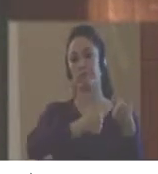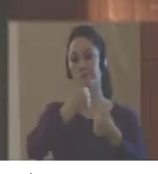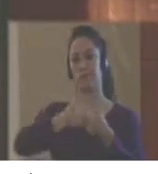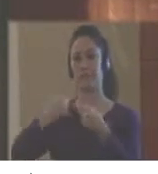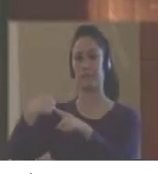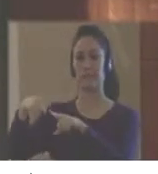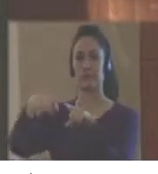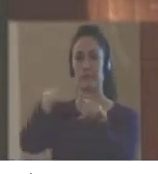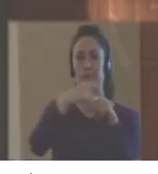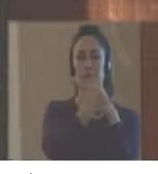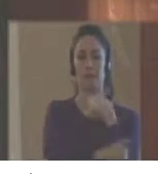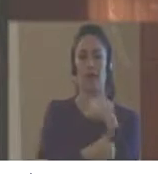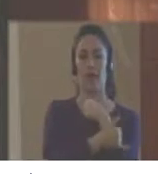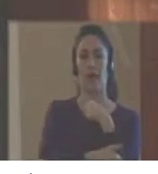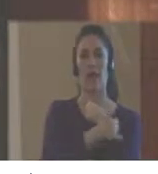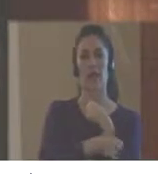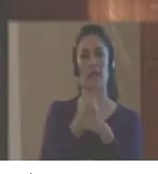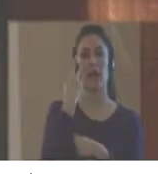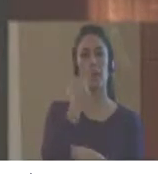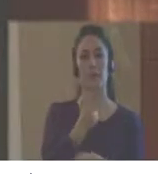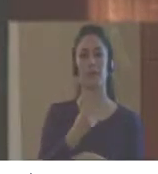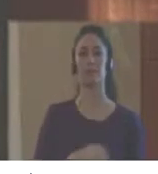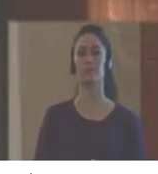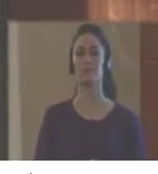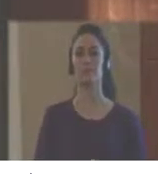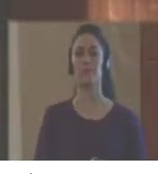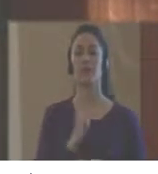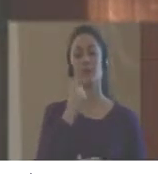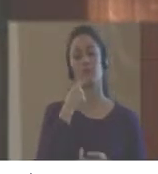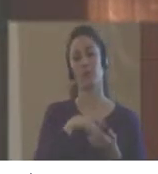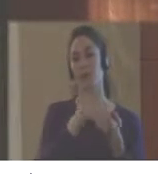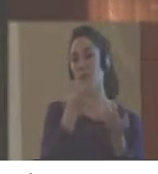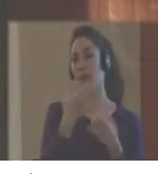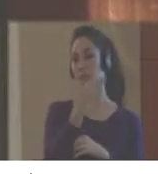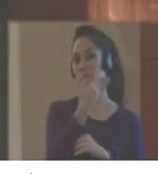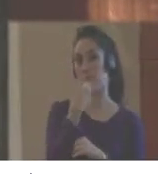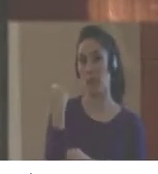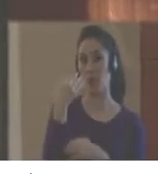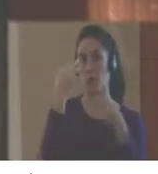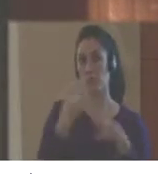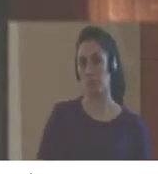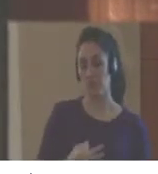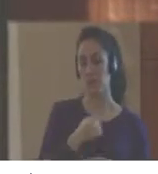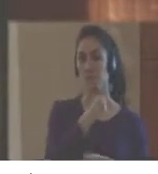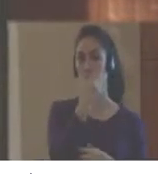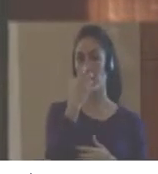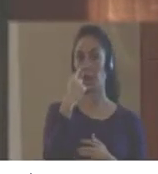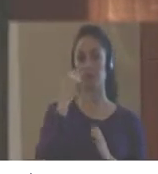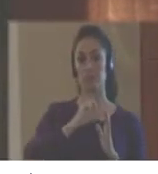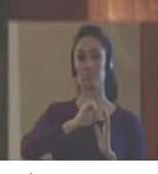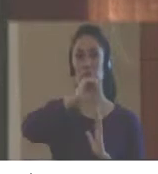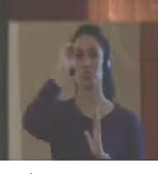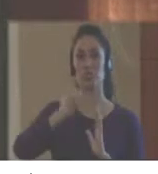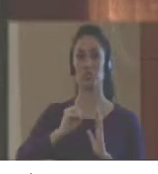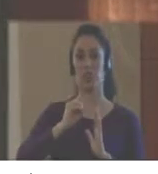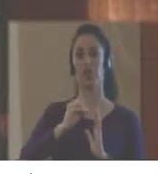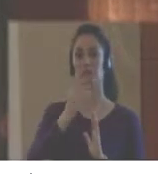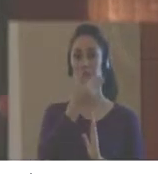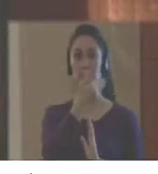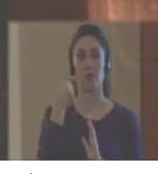also to see the applications amongst the different countries. If you want to improve on the compliance